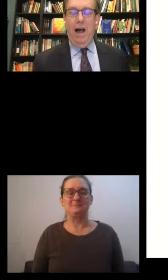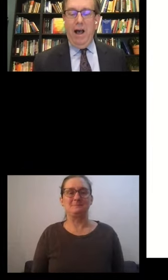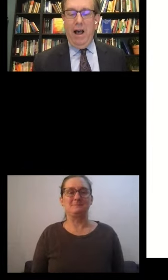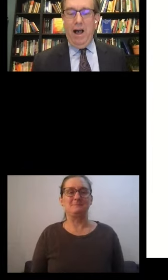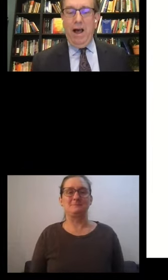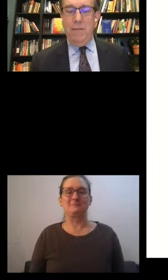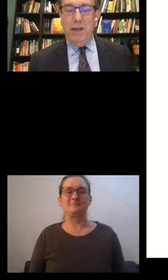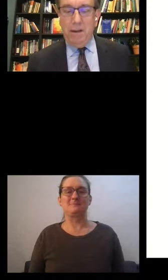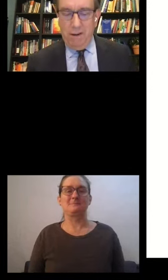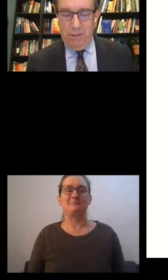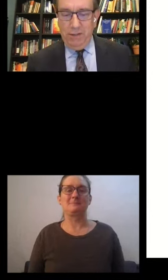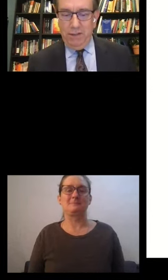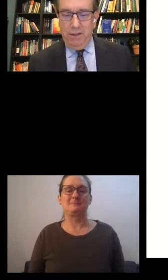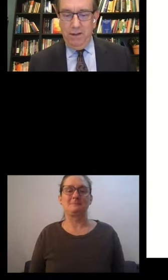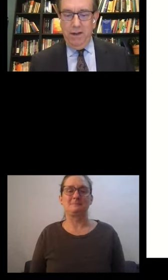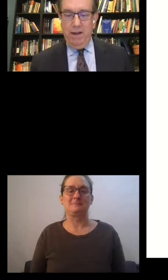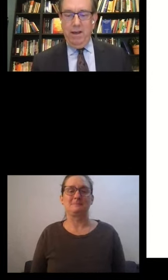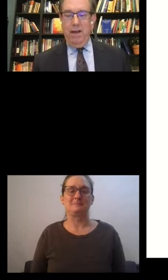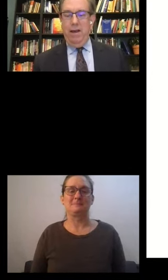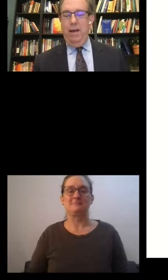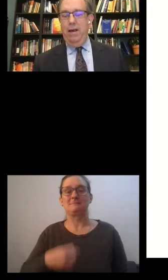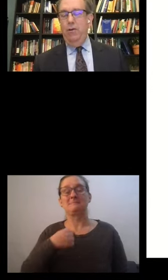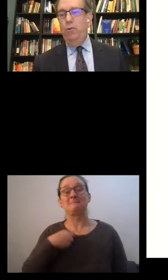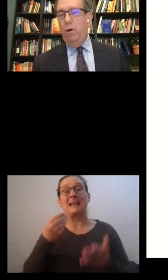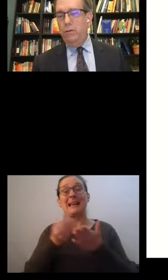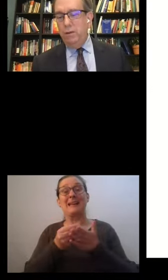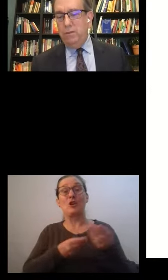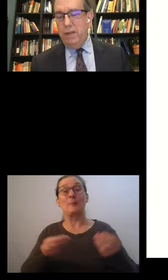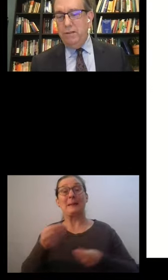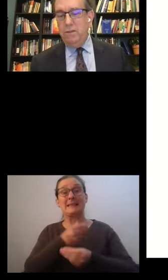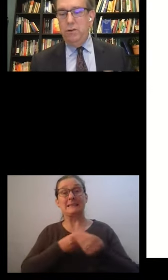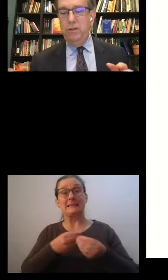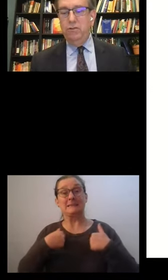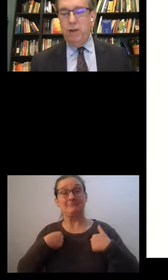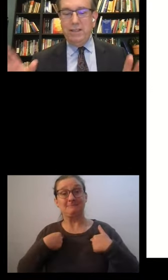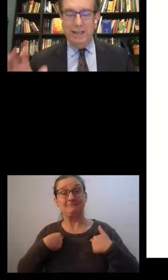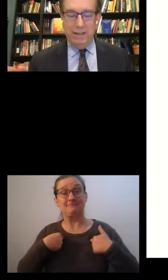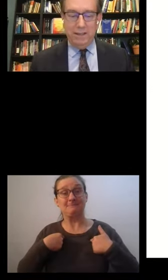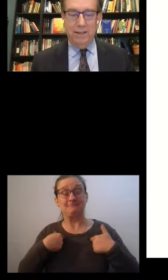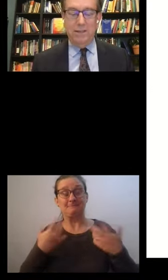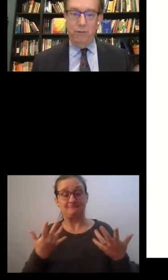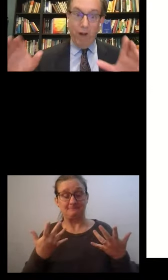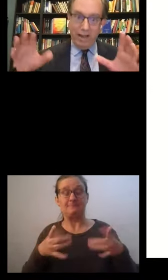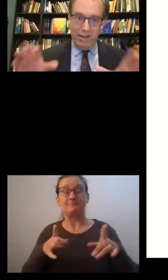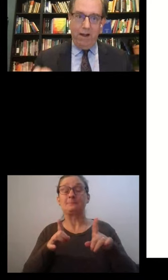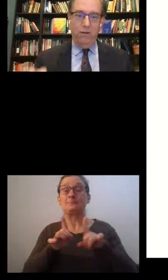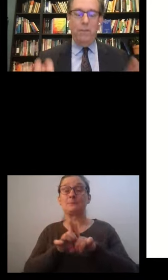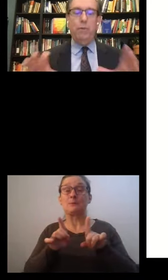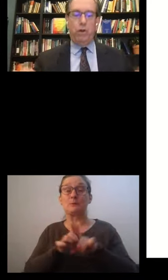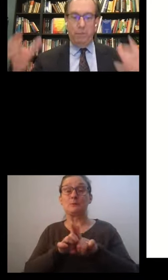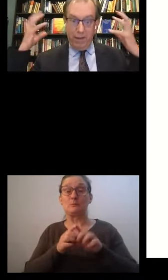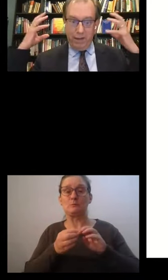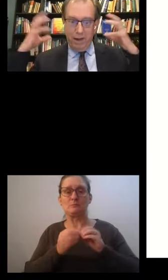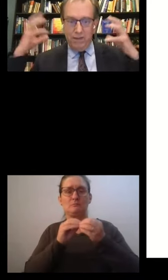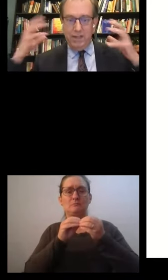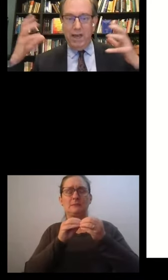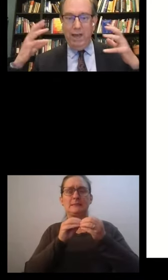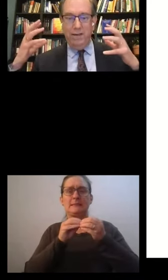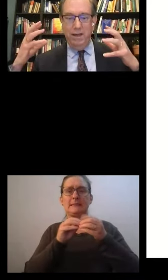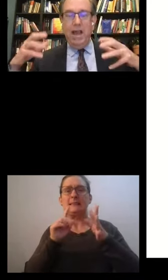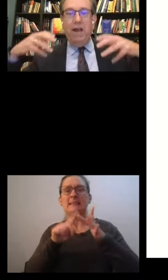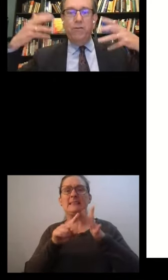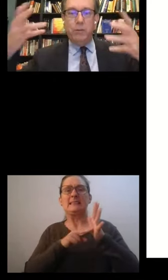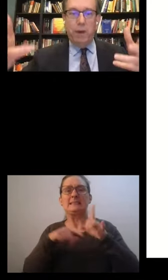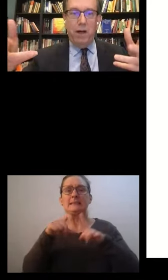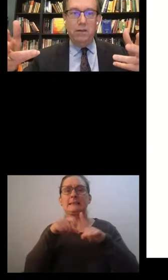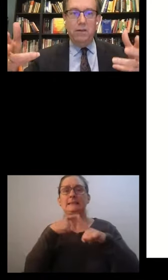So I'm an economist who also tends to construct indices. So right now, let me put on my economist